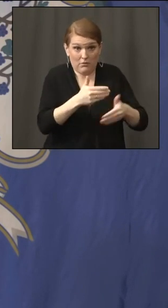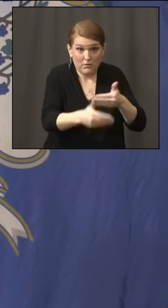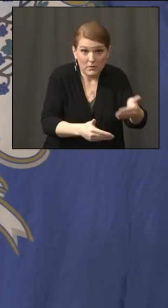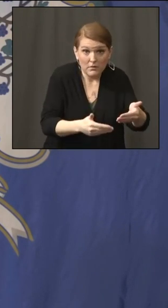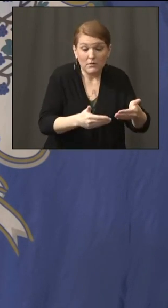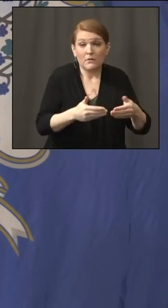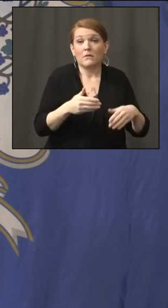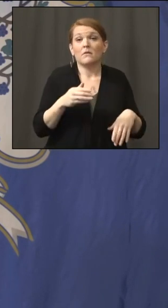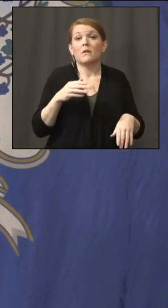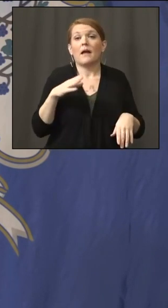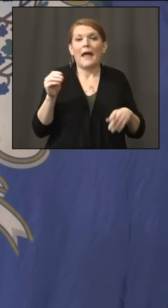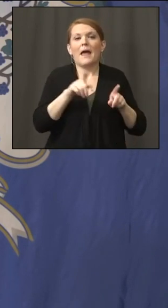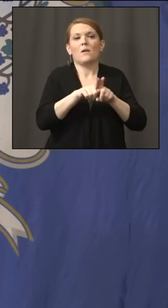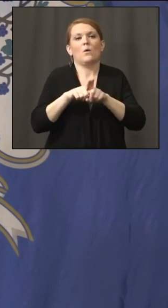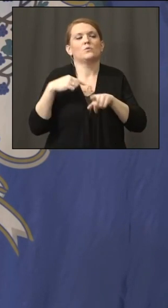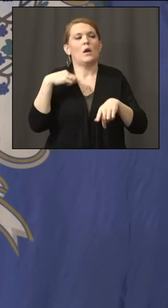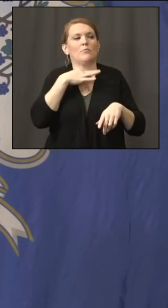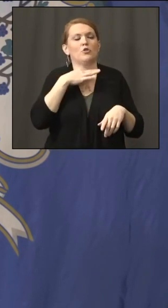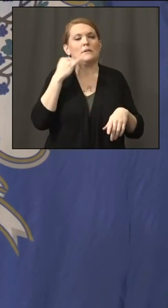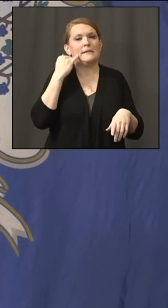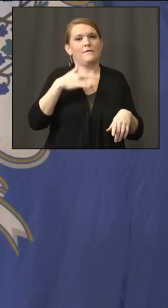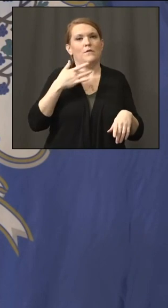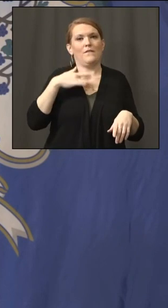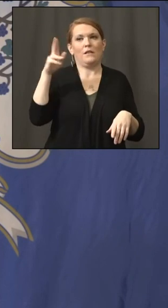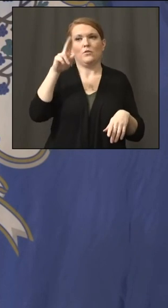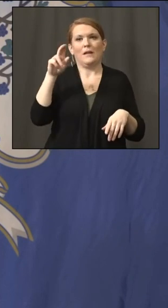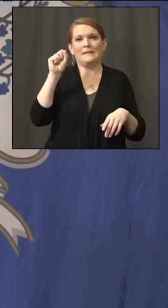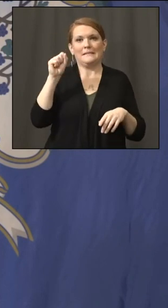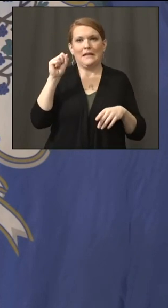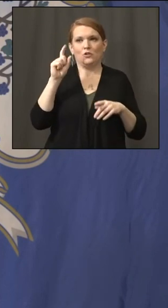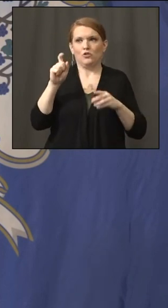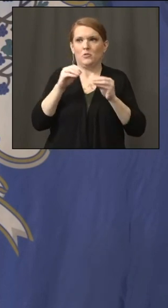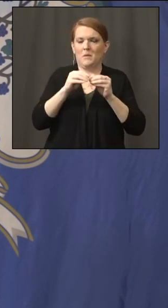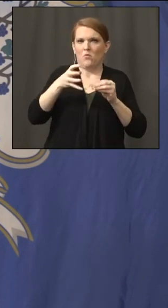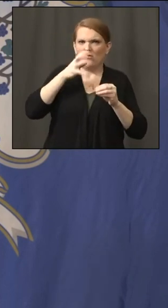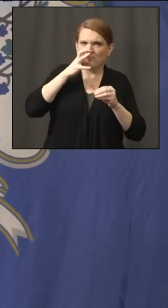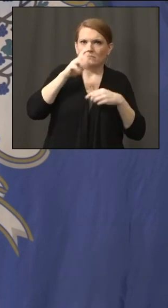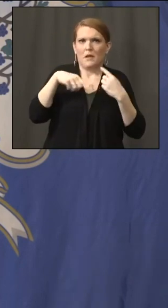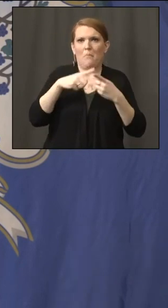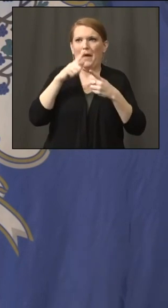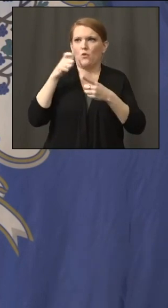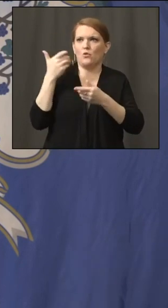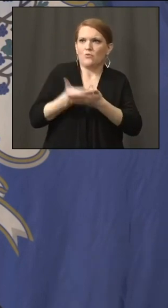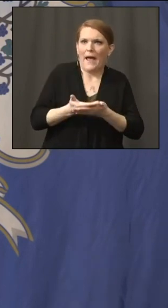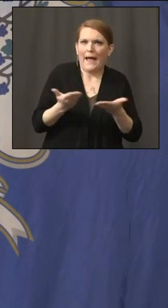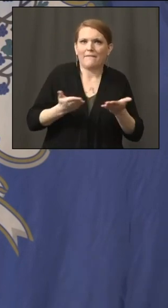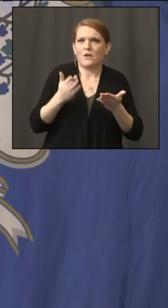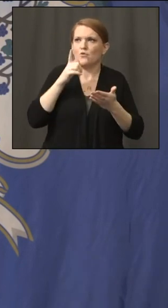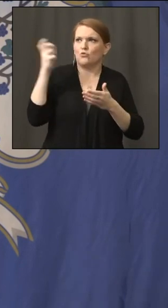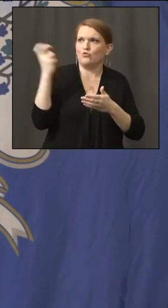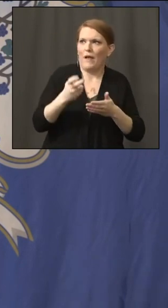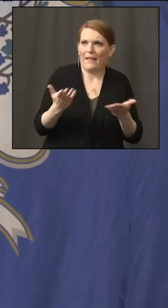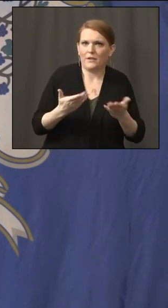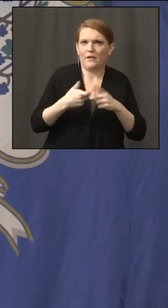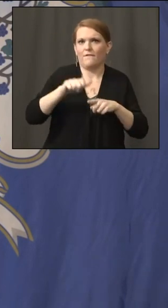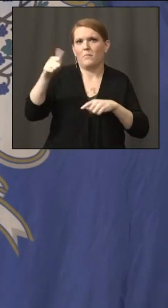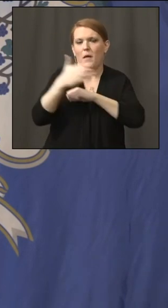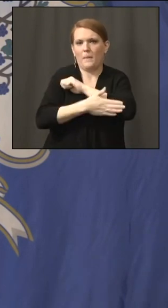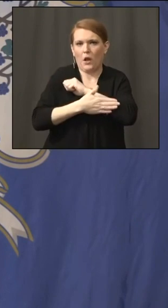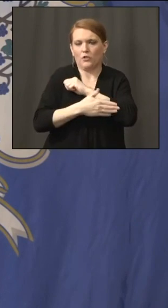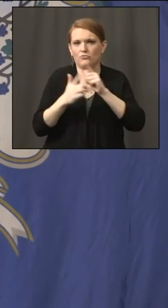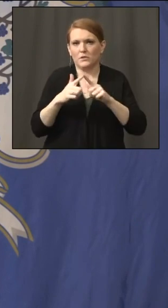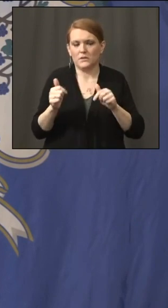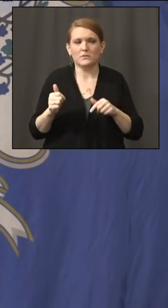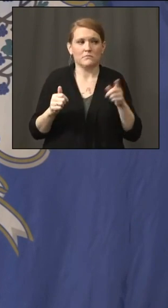think the United States should be taking a harder line on traveler restrictions. I think we're taking a pretty hard line on travel restrictions